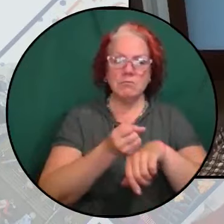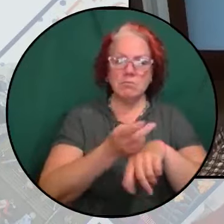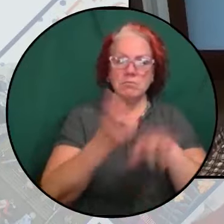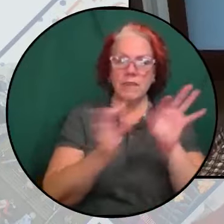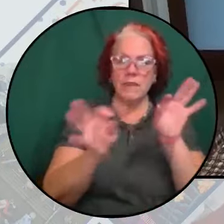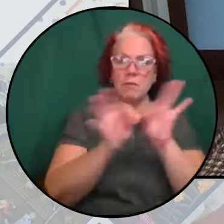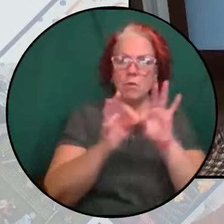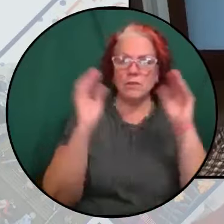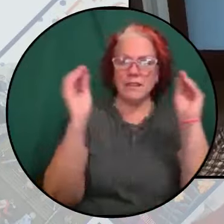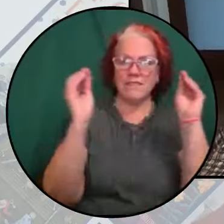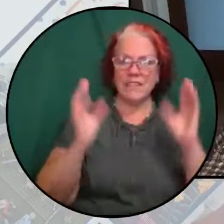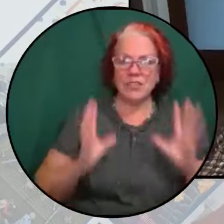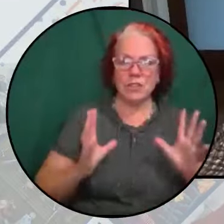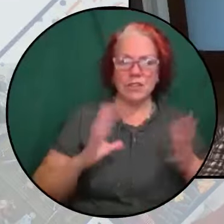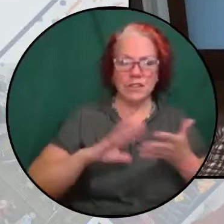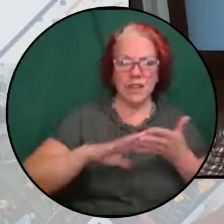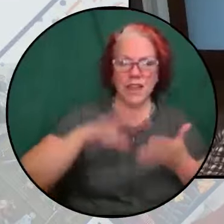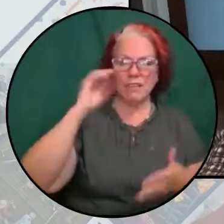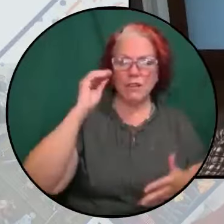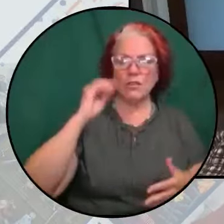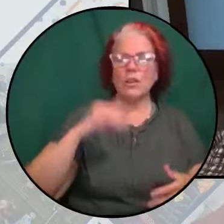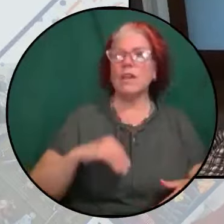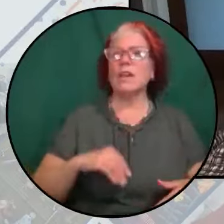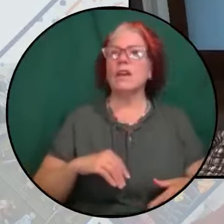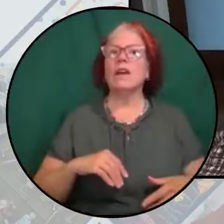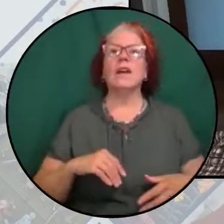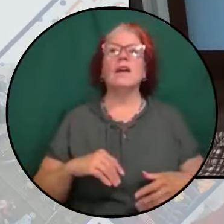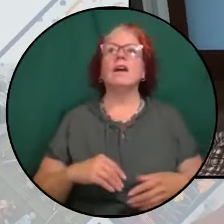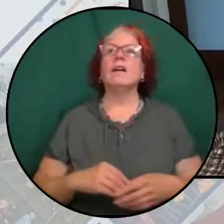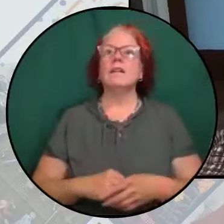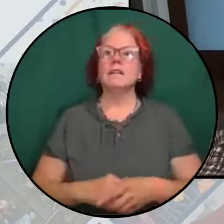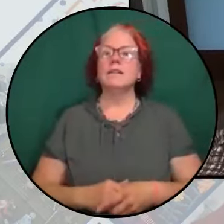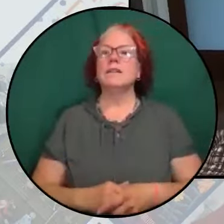learning in many schools and